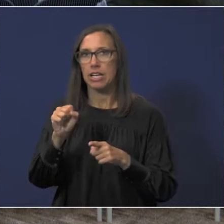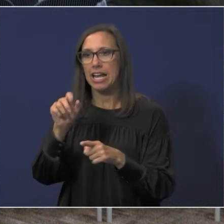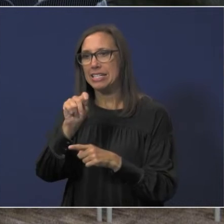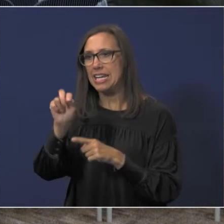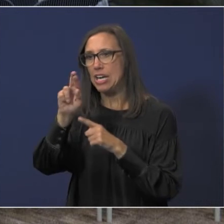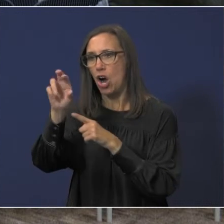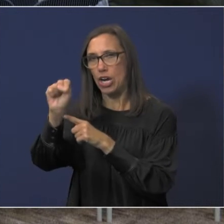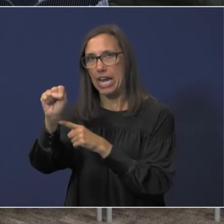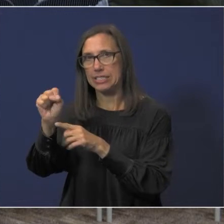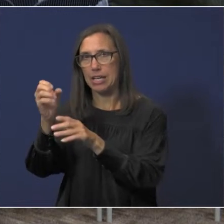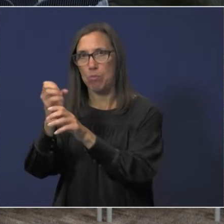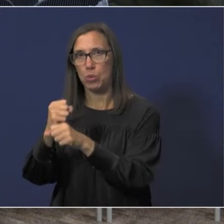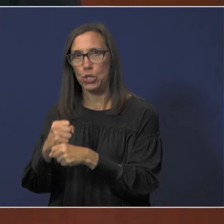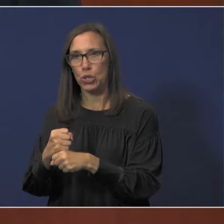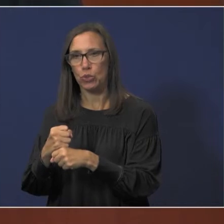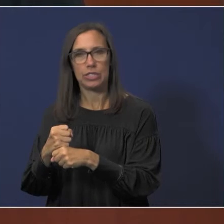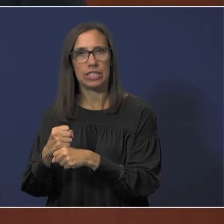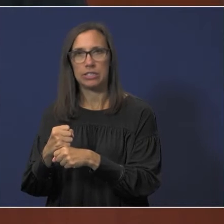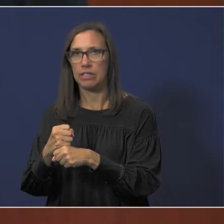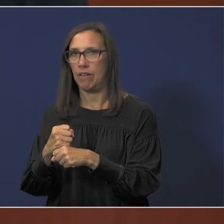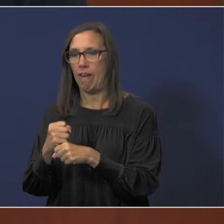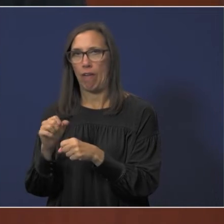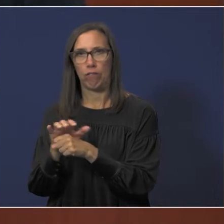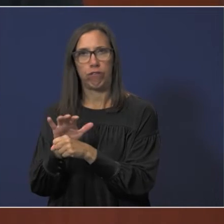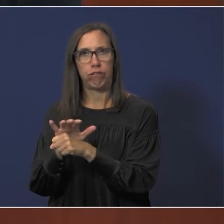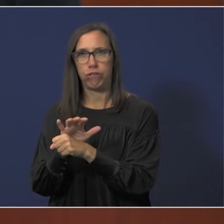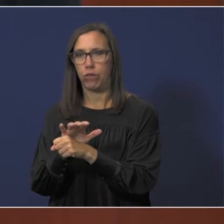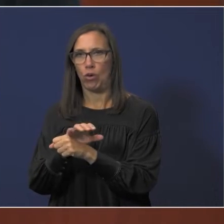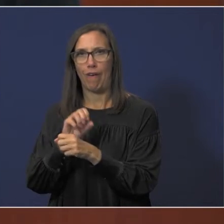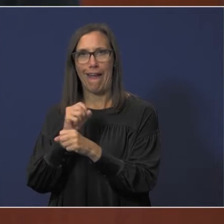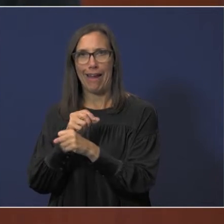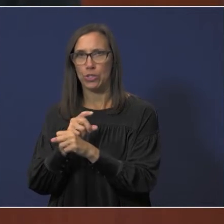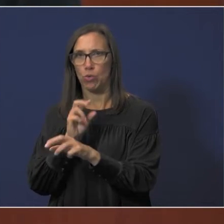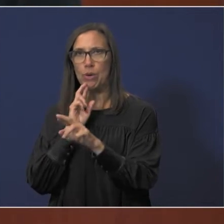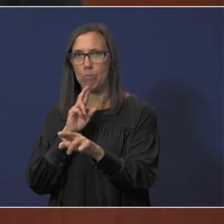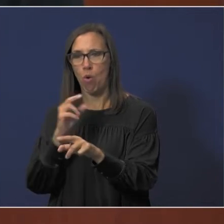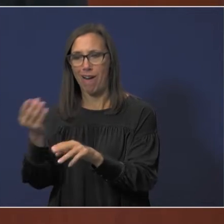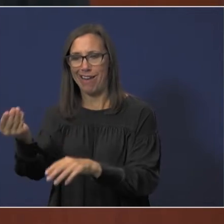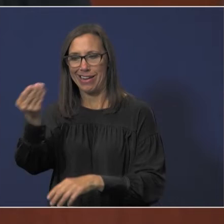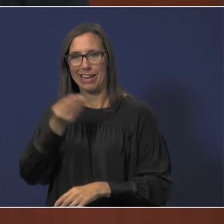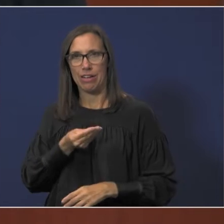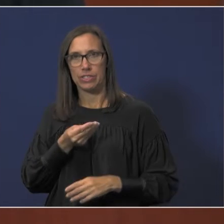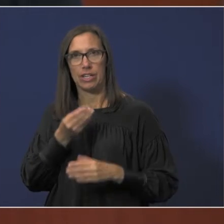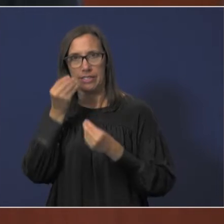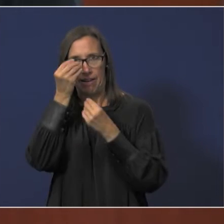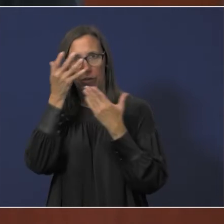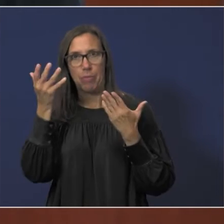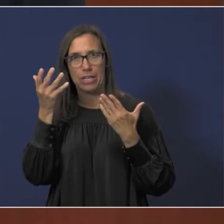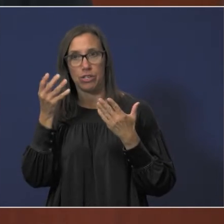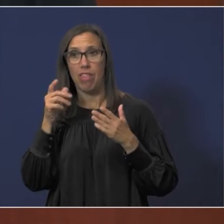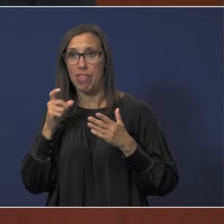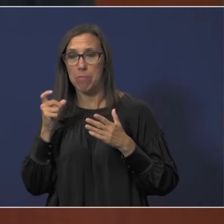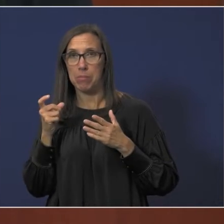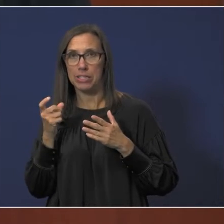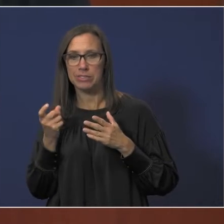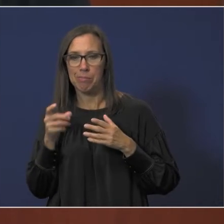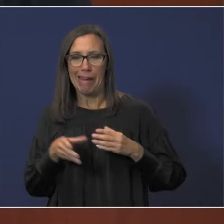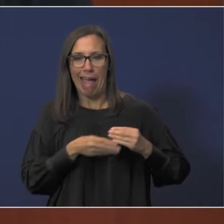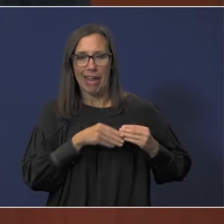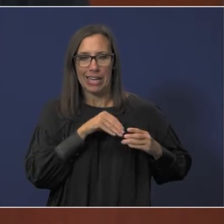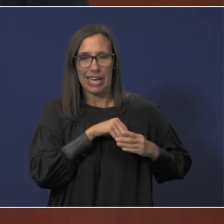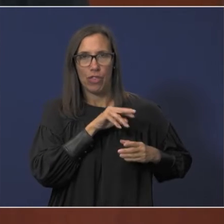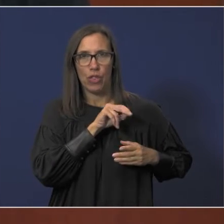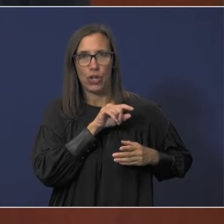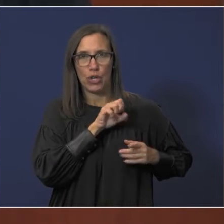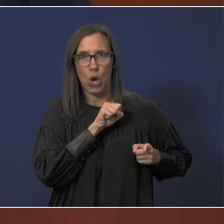trs actually produces a comprehensive annual financial report and provides us the information that must go in our notes to the financial